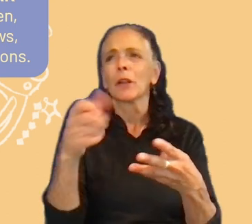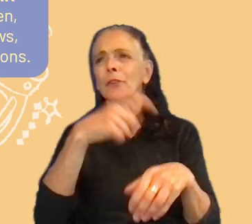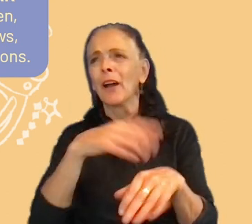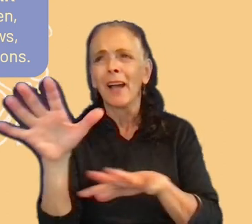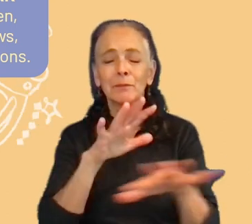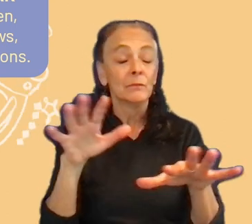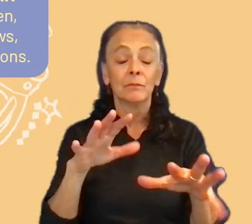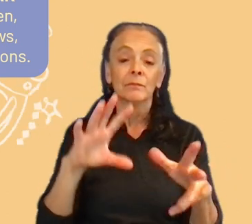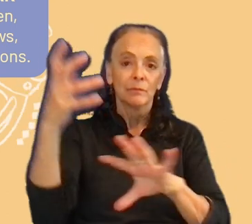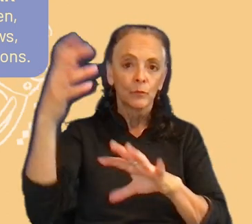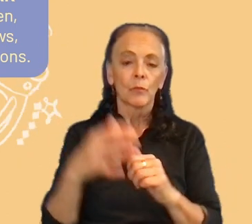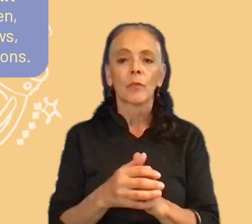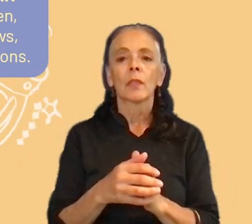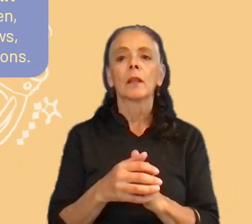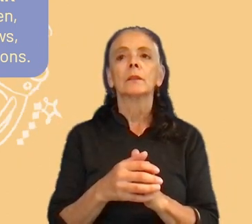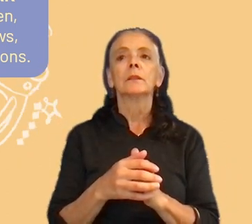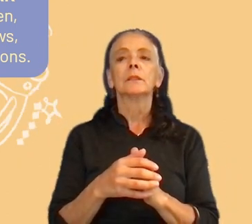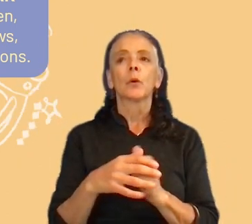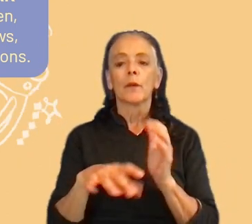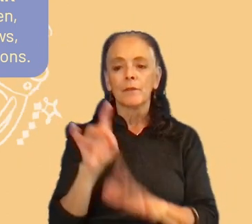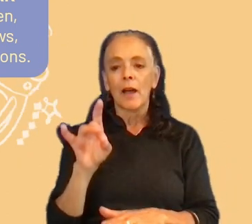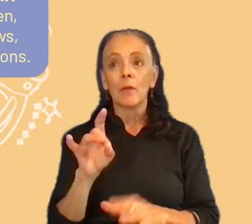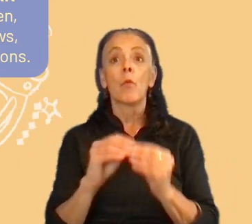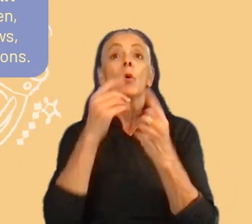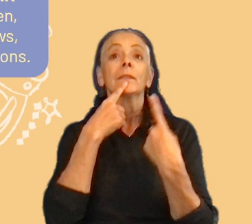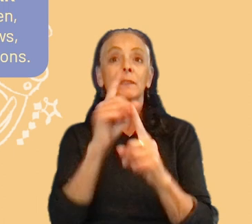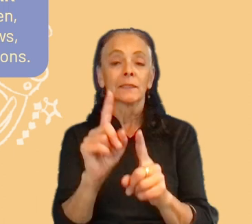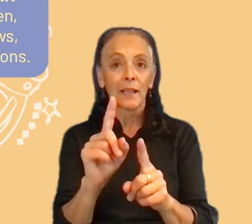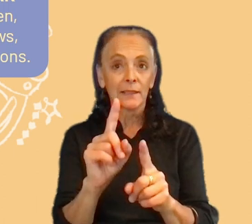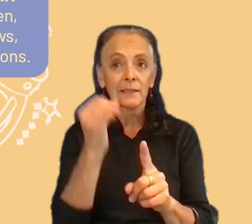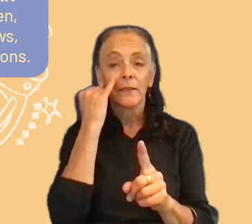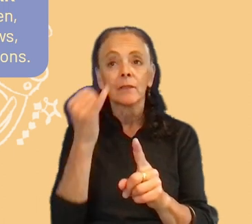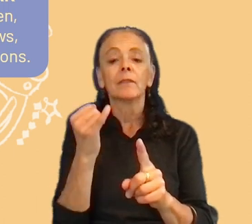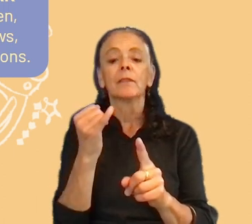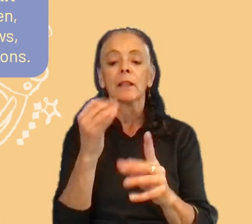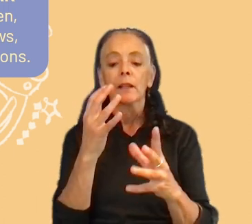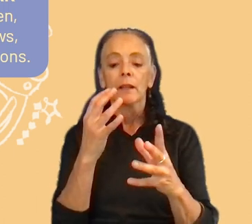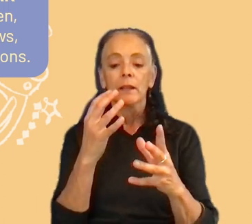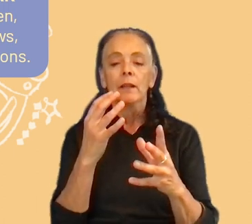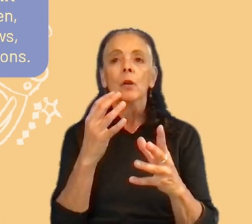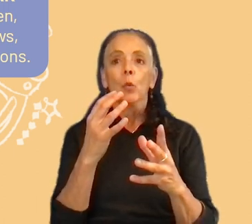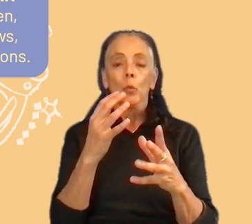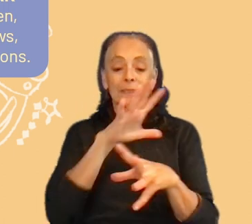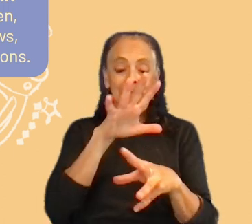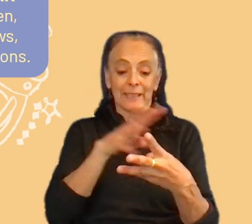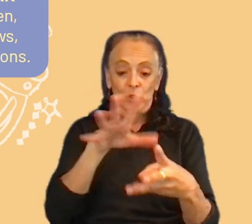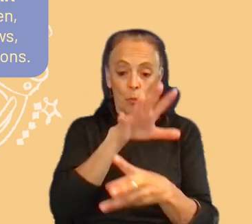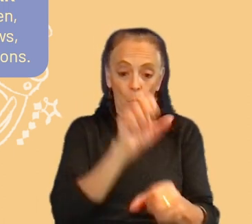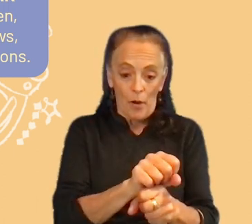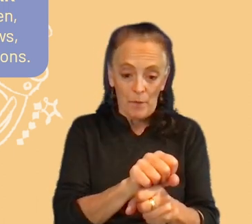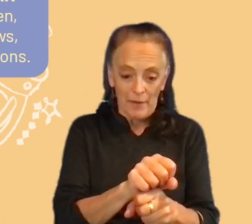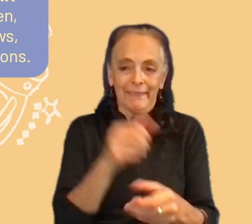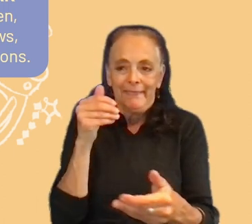So, uh, we had a high success rate where with dates close to the recruitment